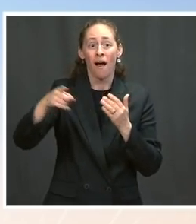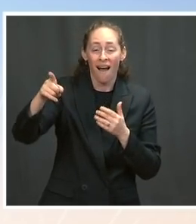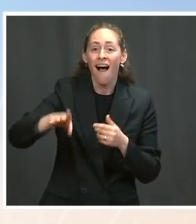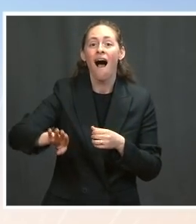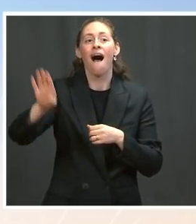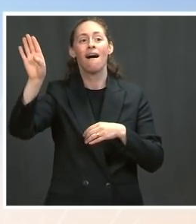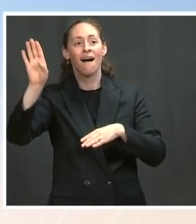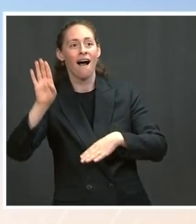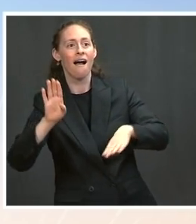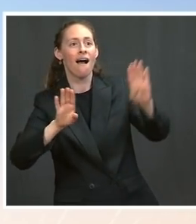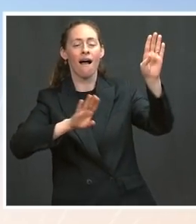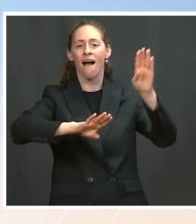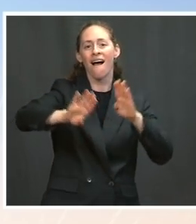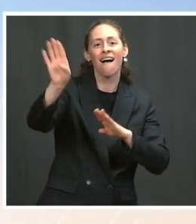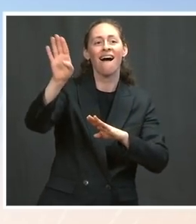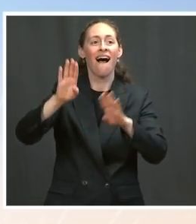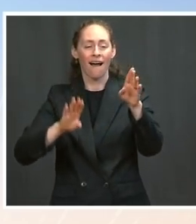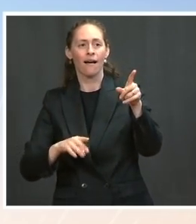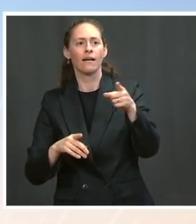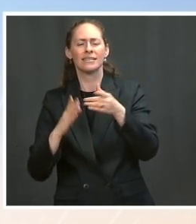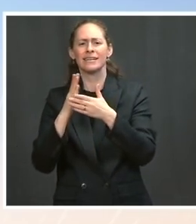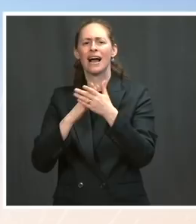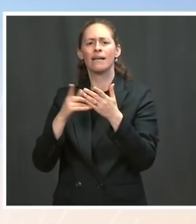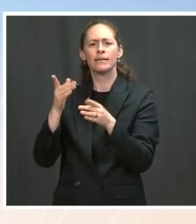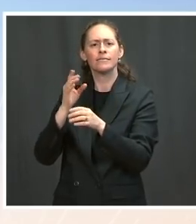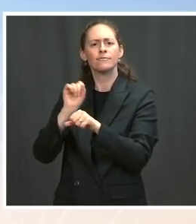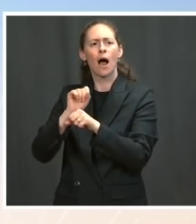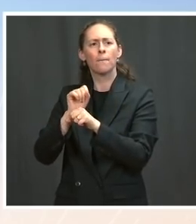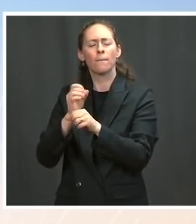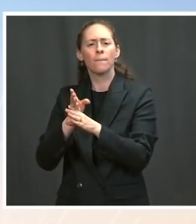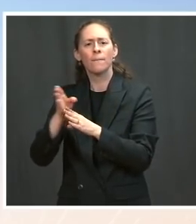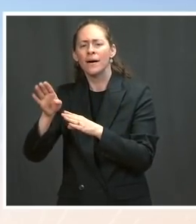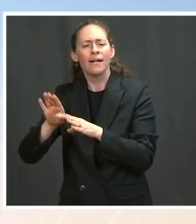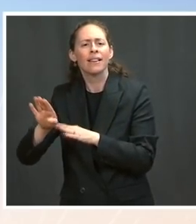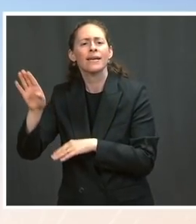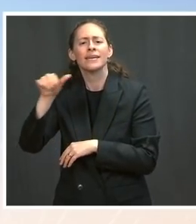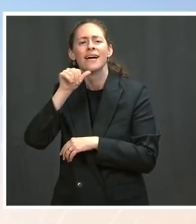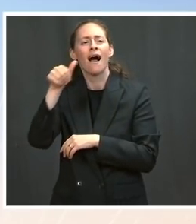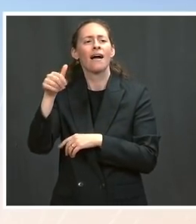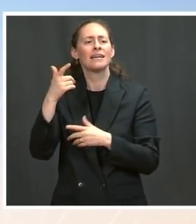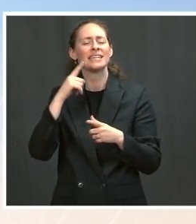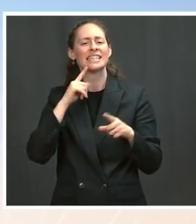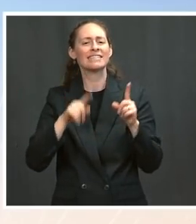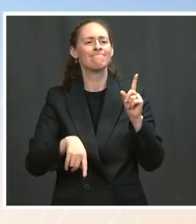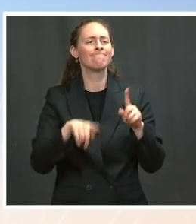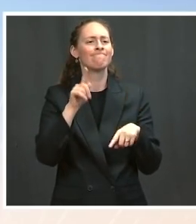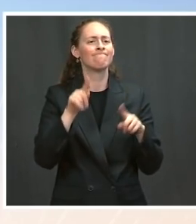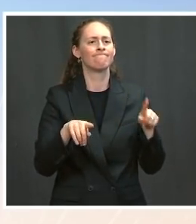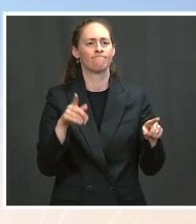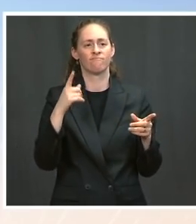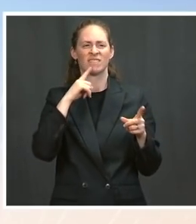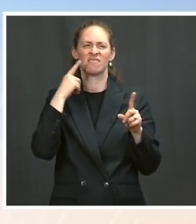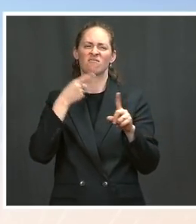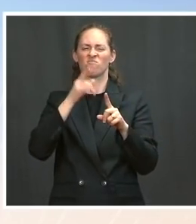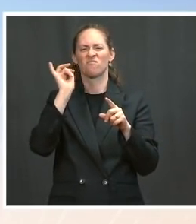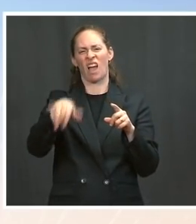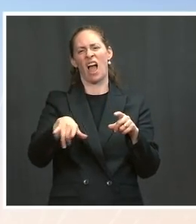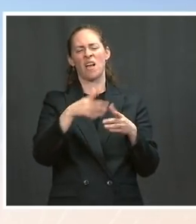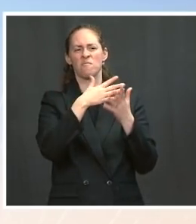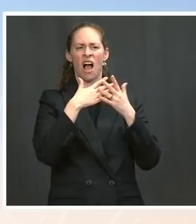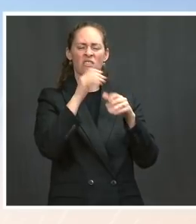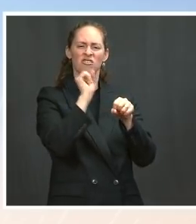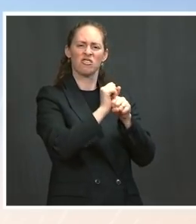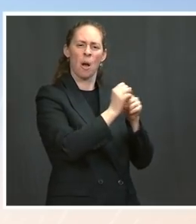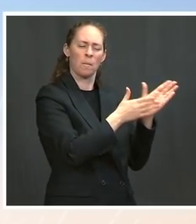numbers, is not recovery for all. And we will continue to advocate for moving forward with the American jobs plan as a result. The Thank you.